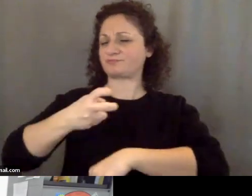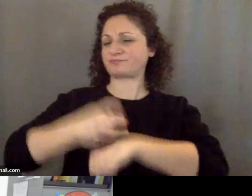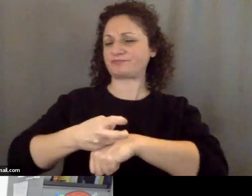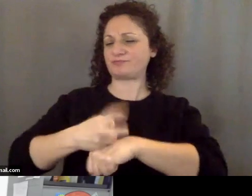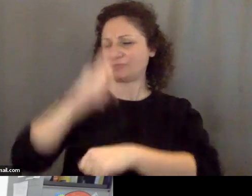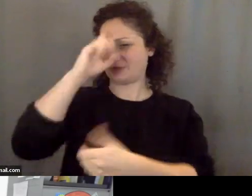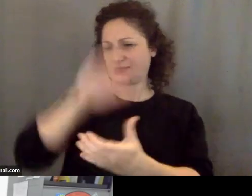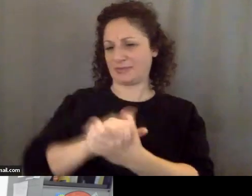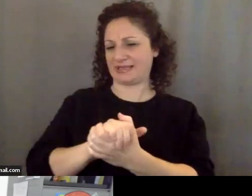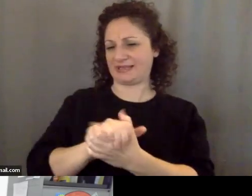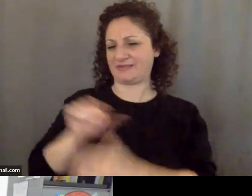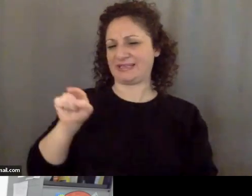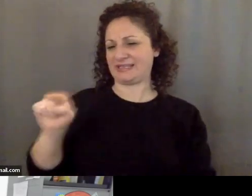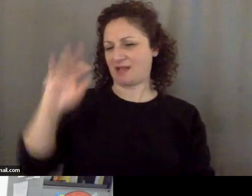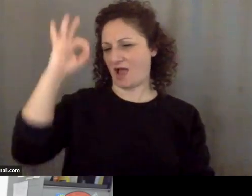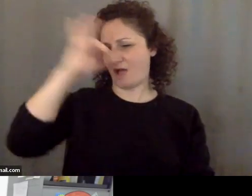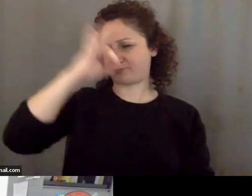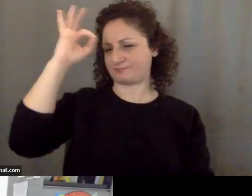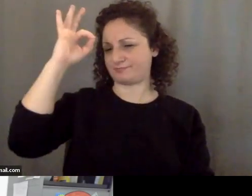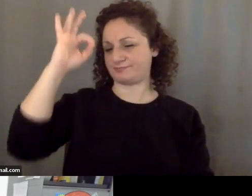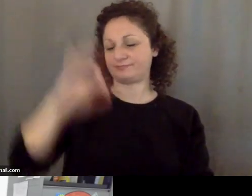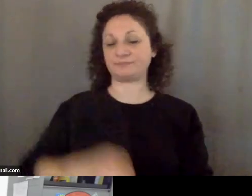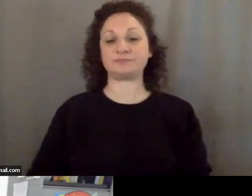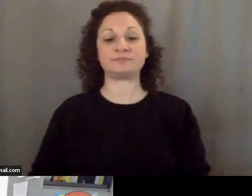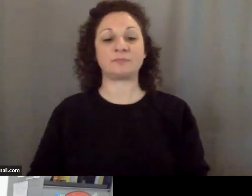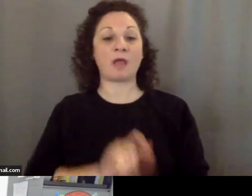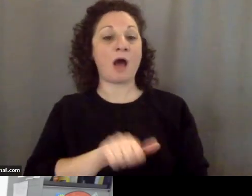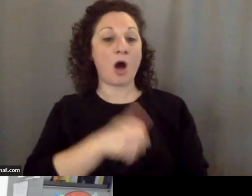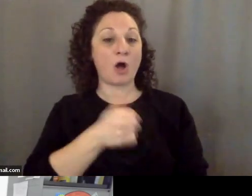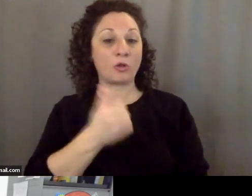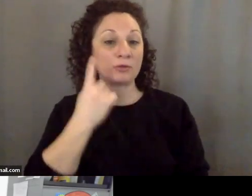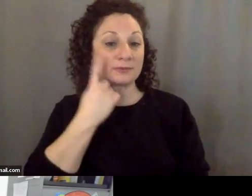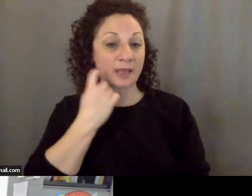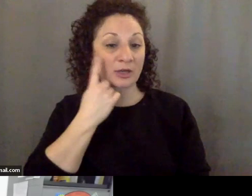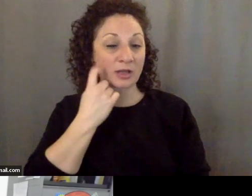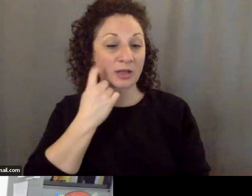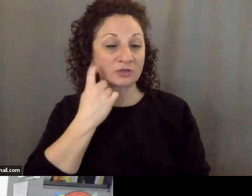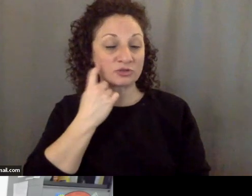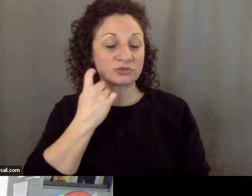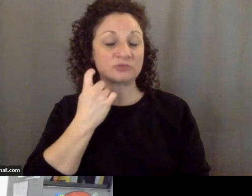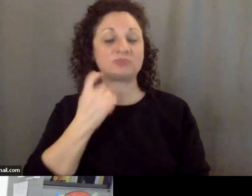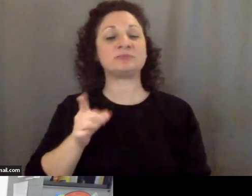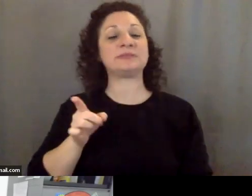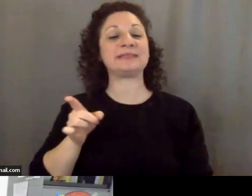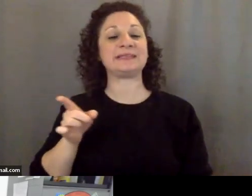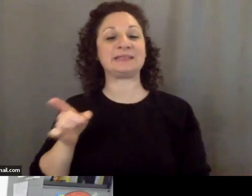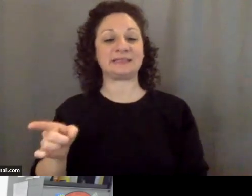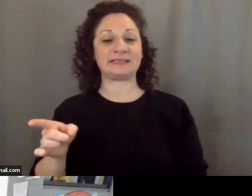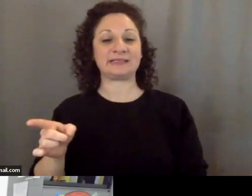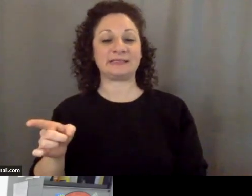know. Now, there's been other speculation that he gave a